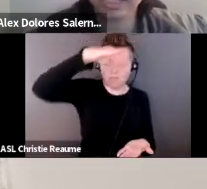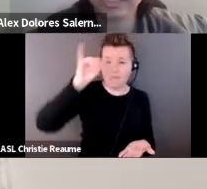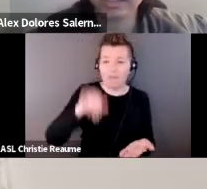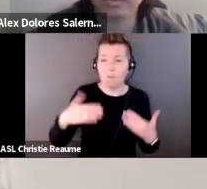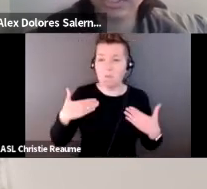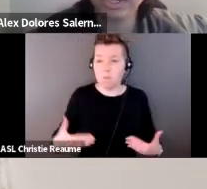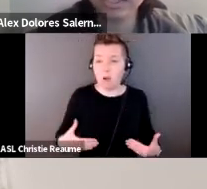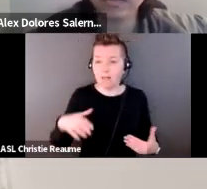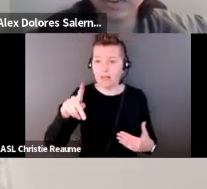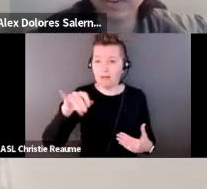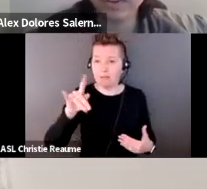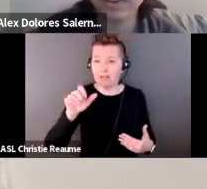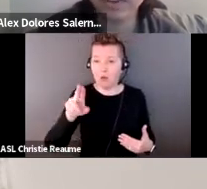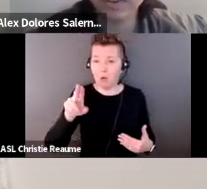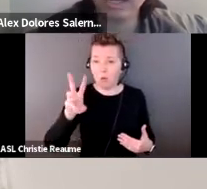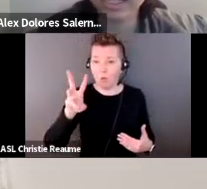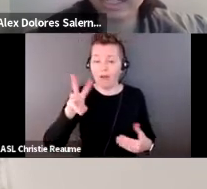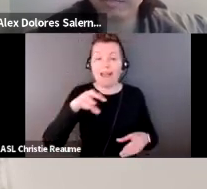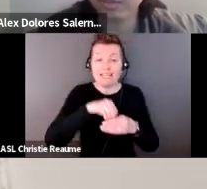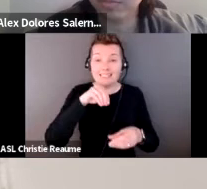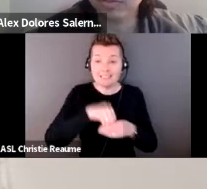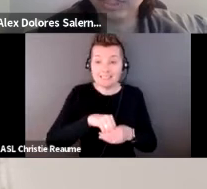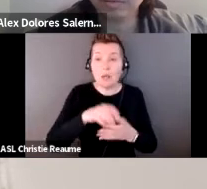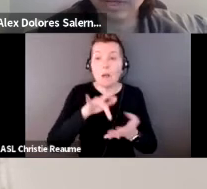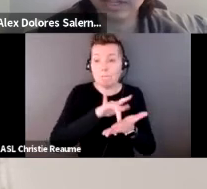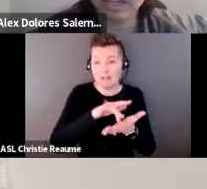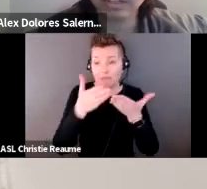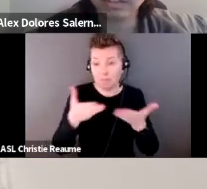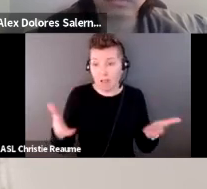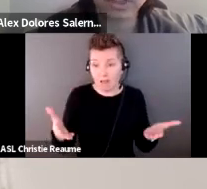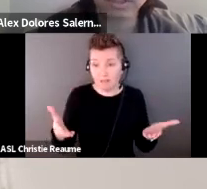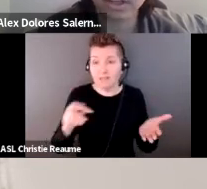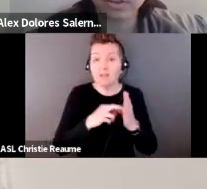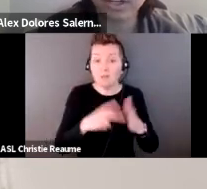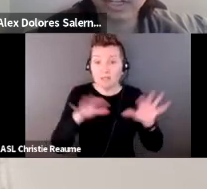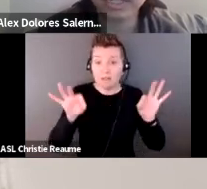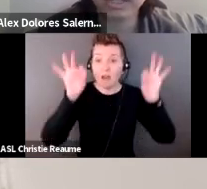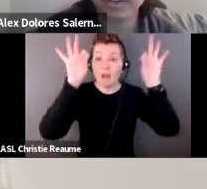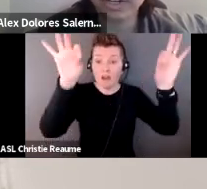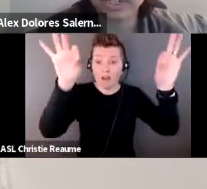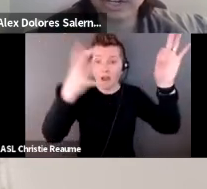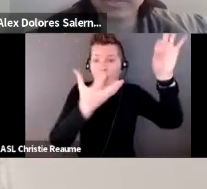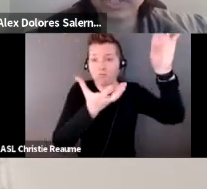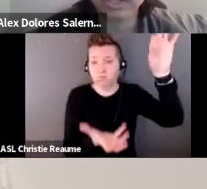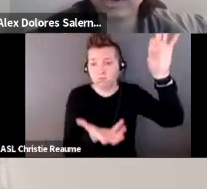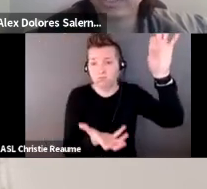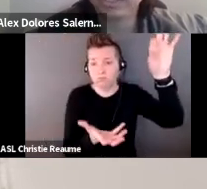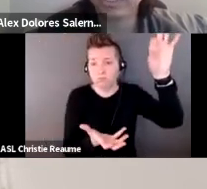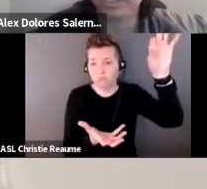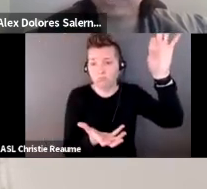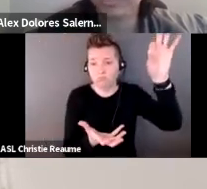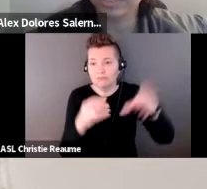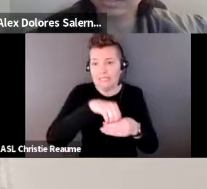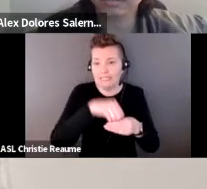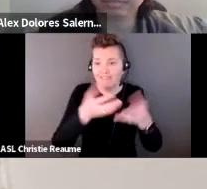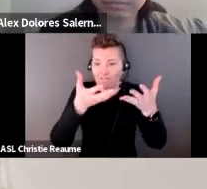medical supplies, which tugs the back and causes them to bulge like a belly. Other than hints of various shapes, their